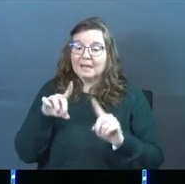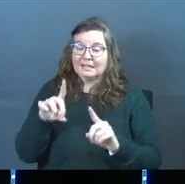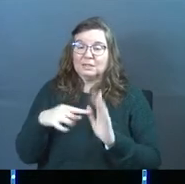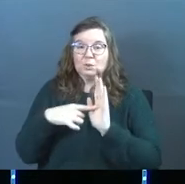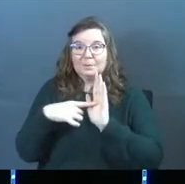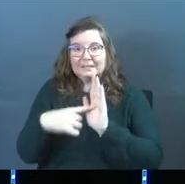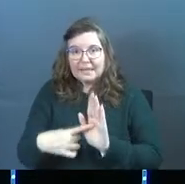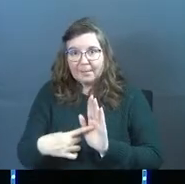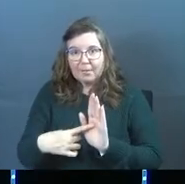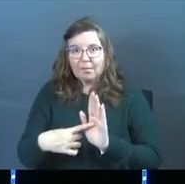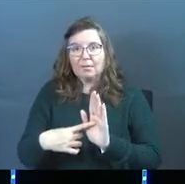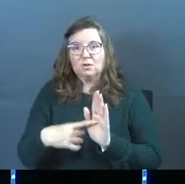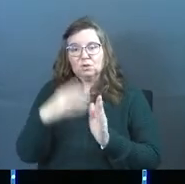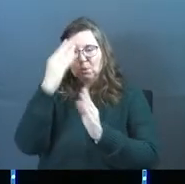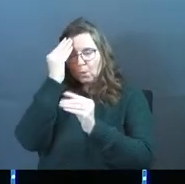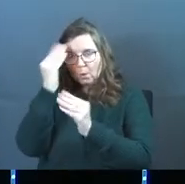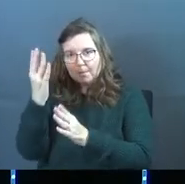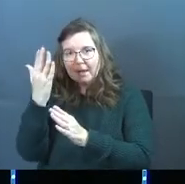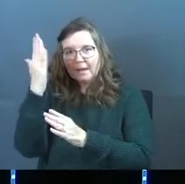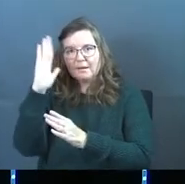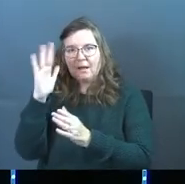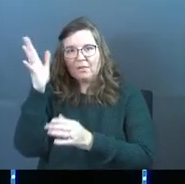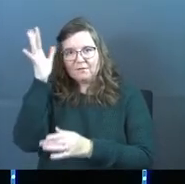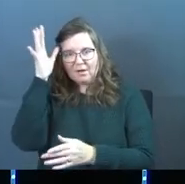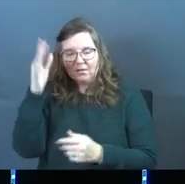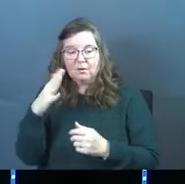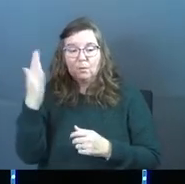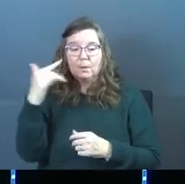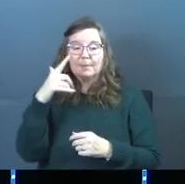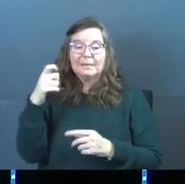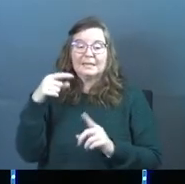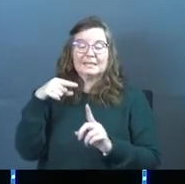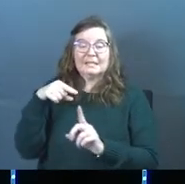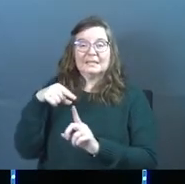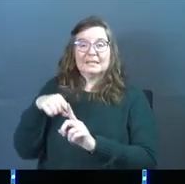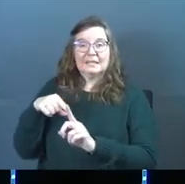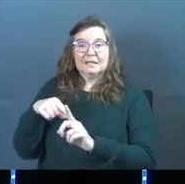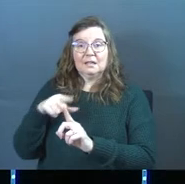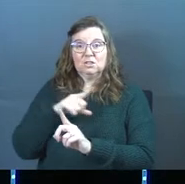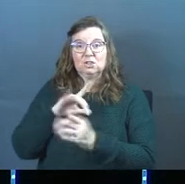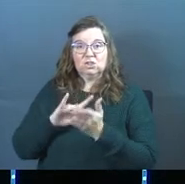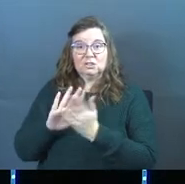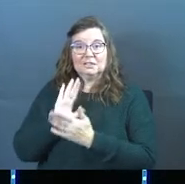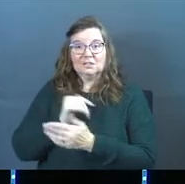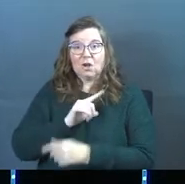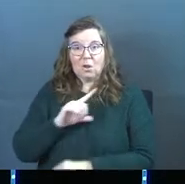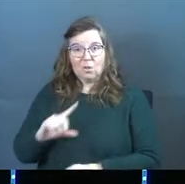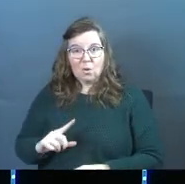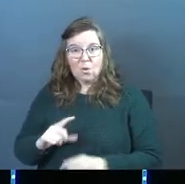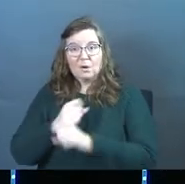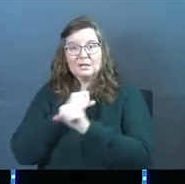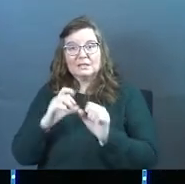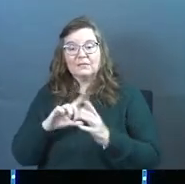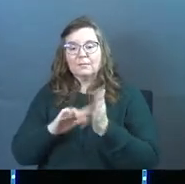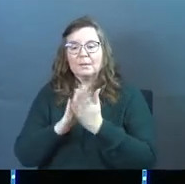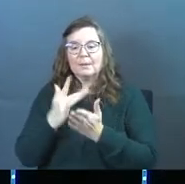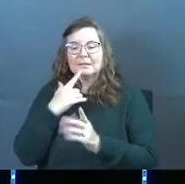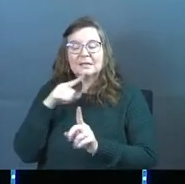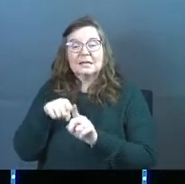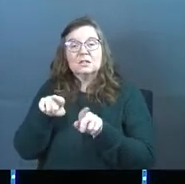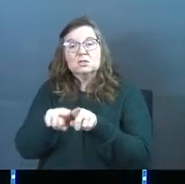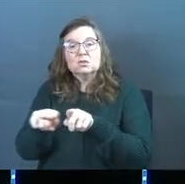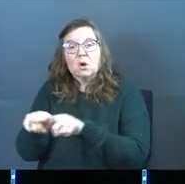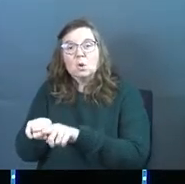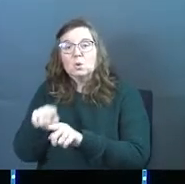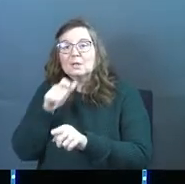be an example. He did it to obey God the Father. Because he is our Lord. He is our Savior. But the Bible says he's